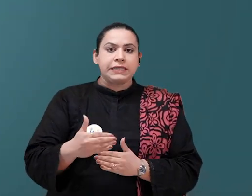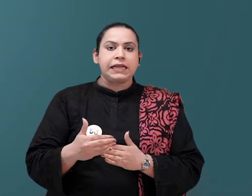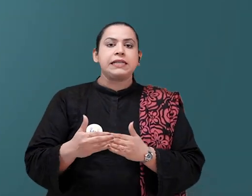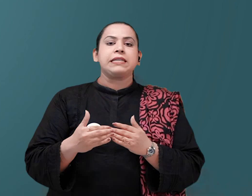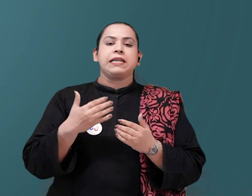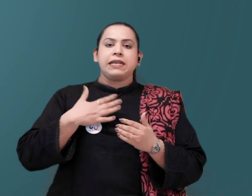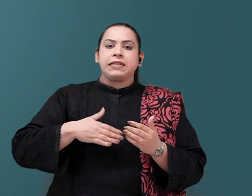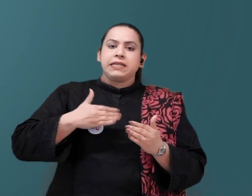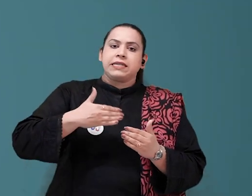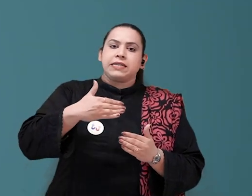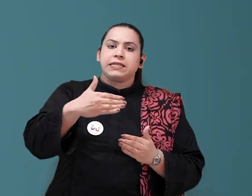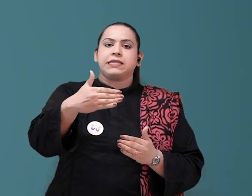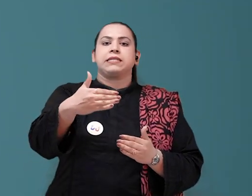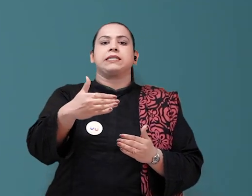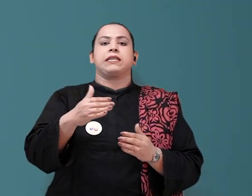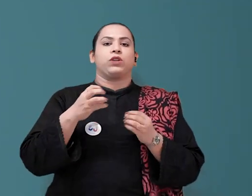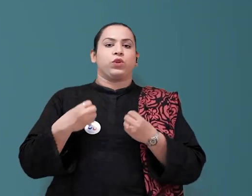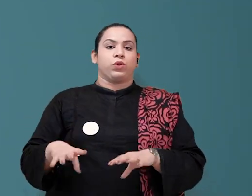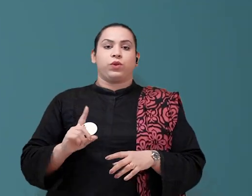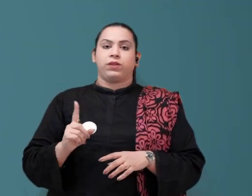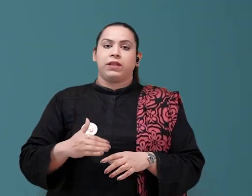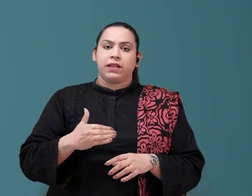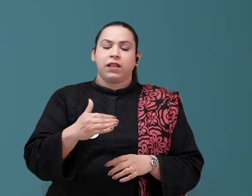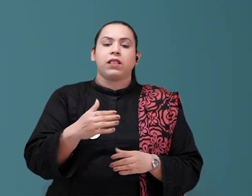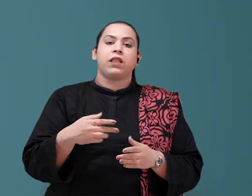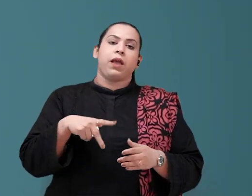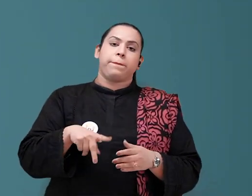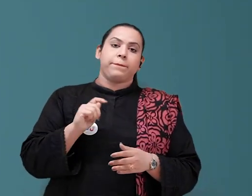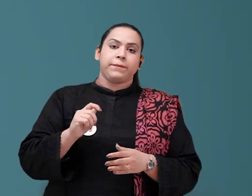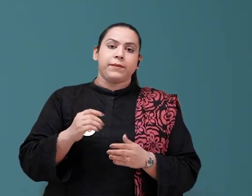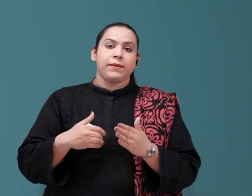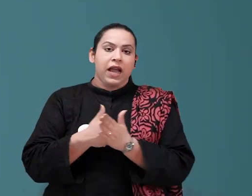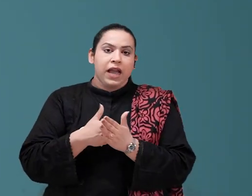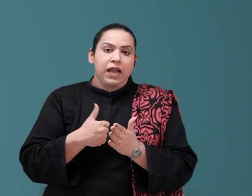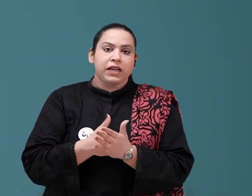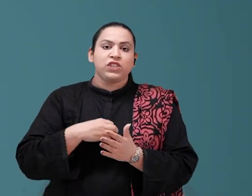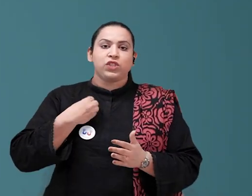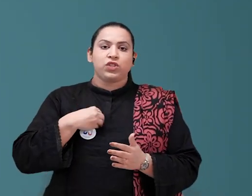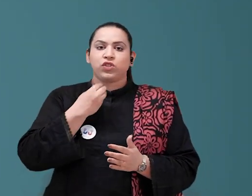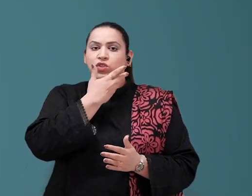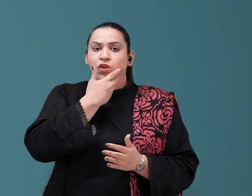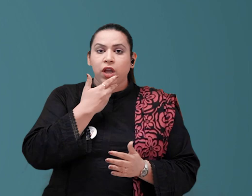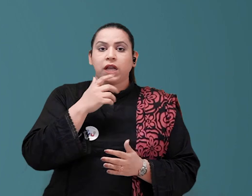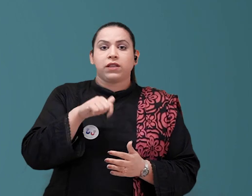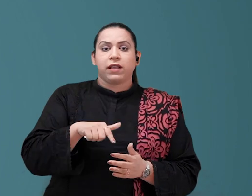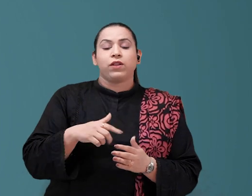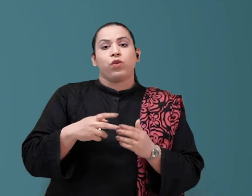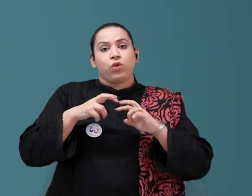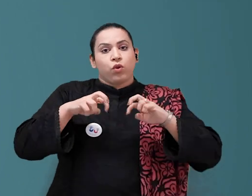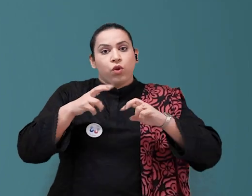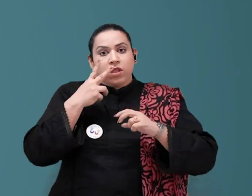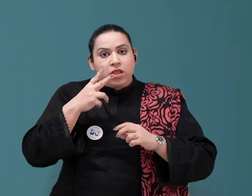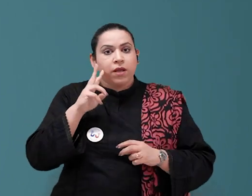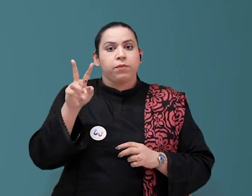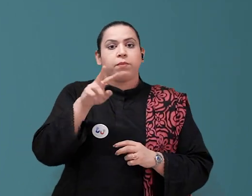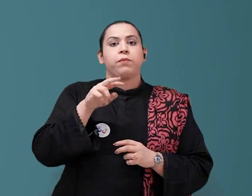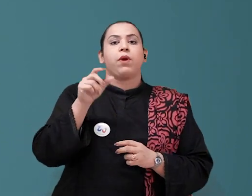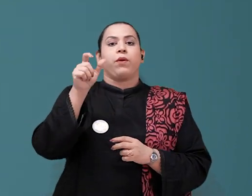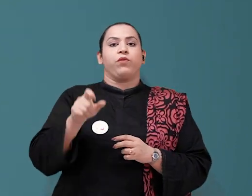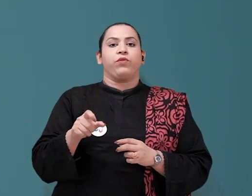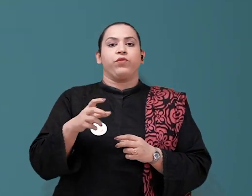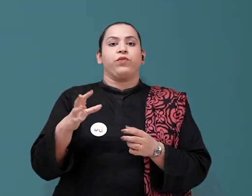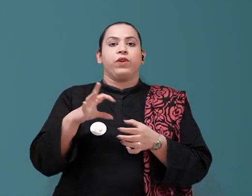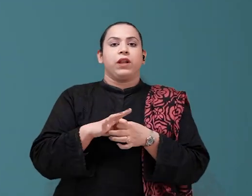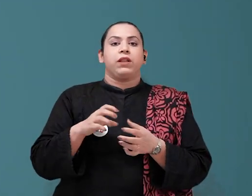consistent. And, try to develop and work towards your passion. Because, we want to see more people,